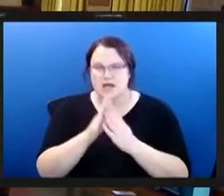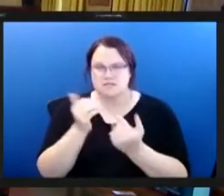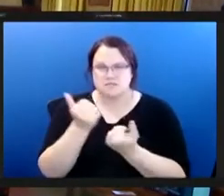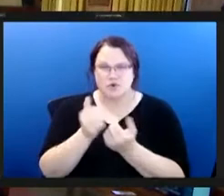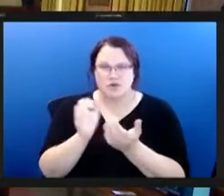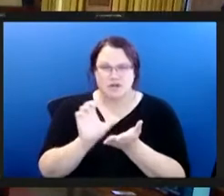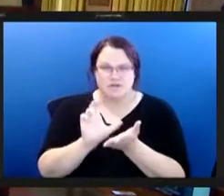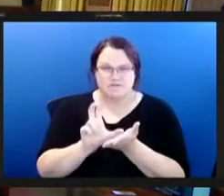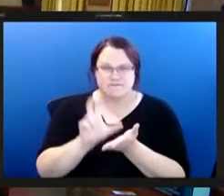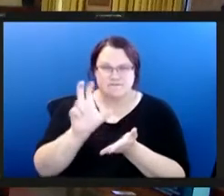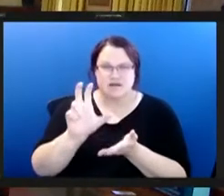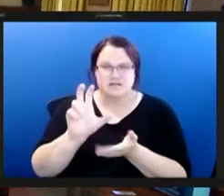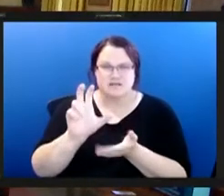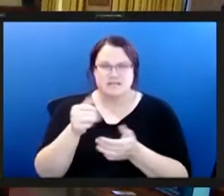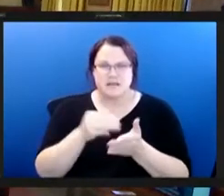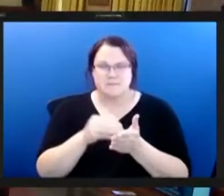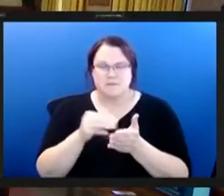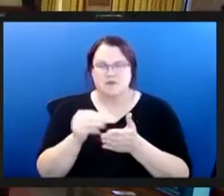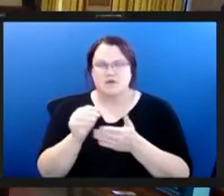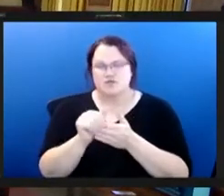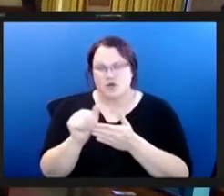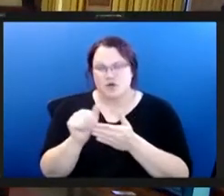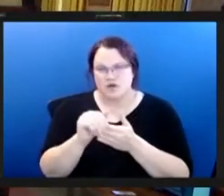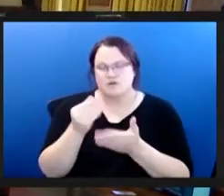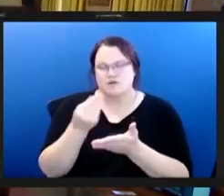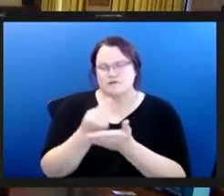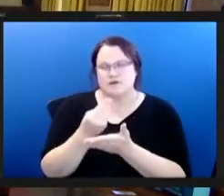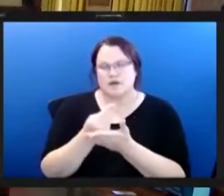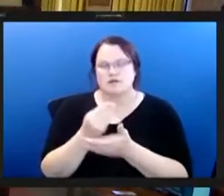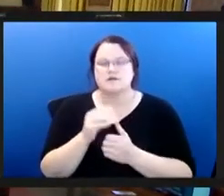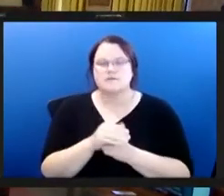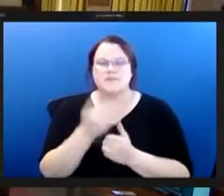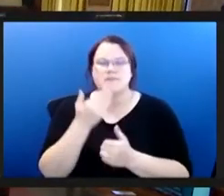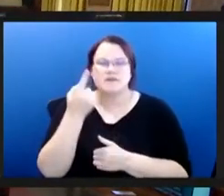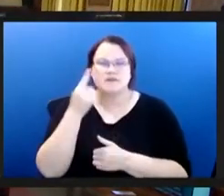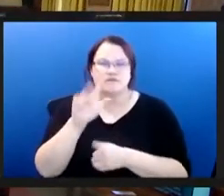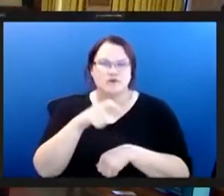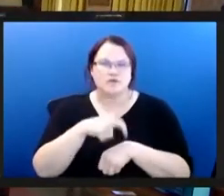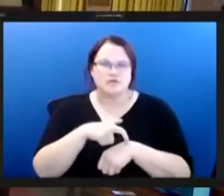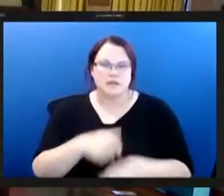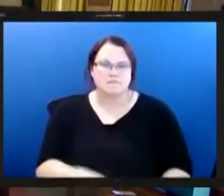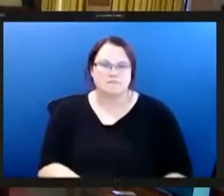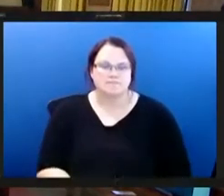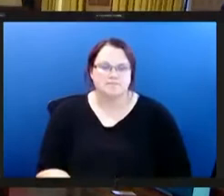the first ever 10 million dollar pittsburgh food justice fund thank you for your time and consideration